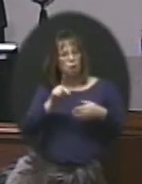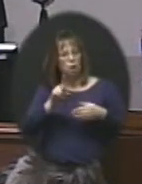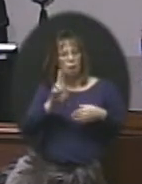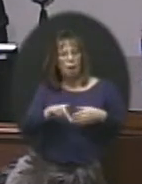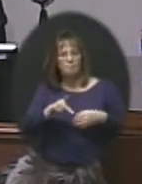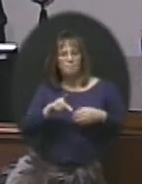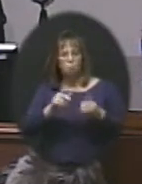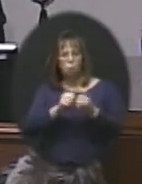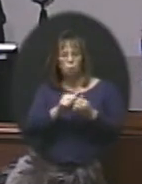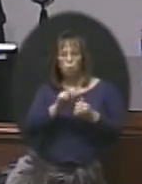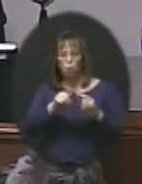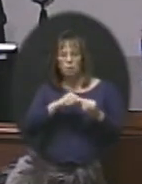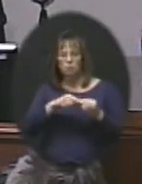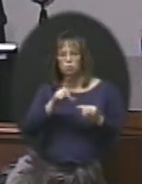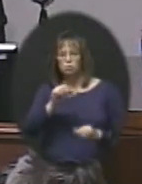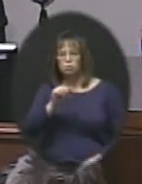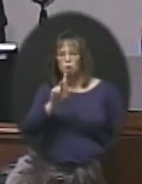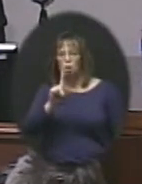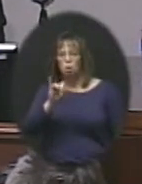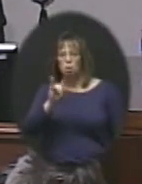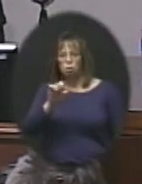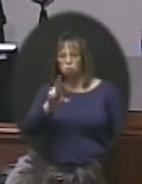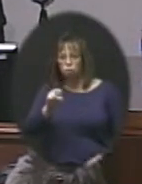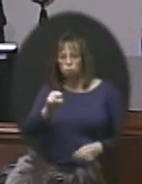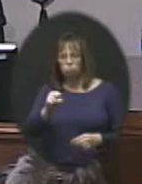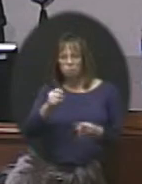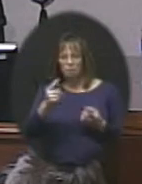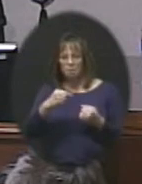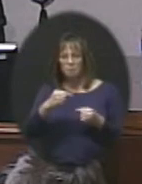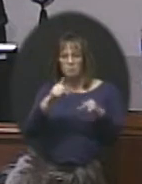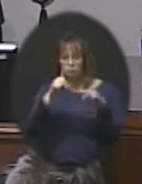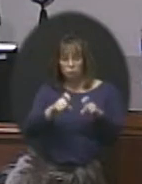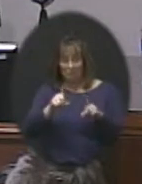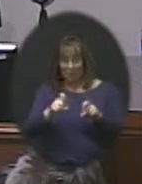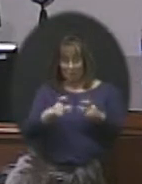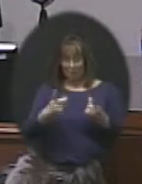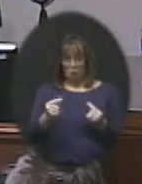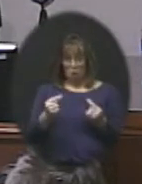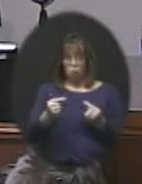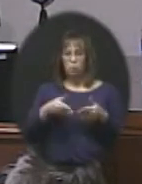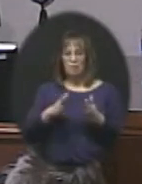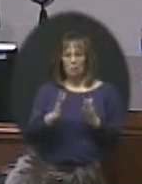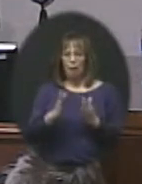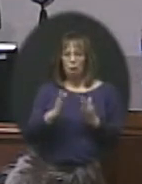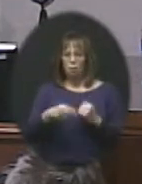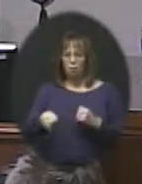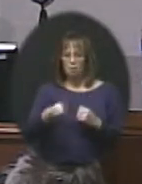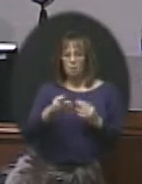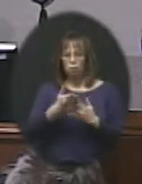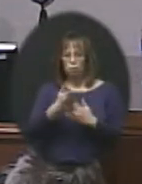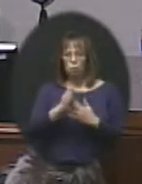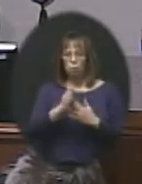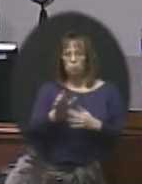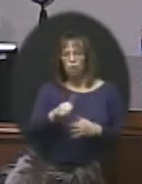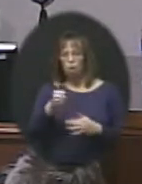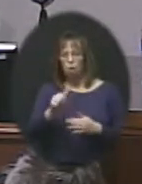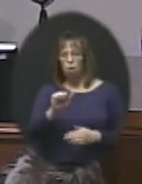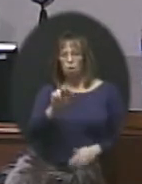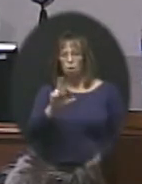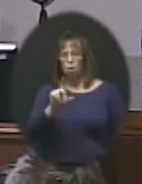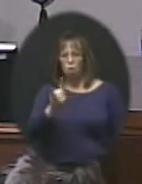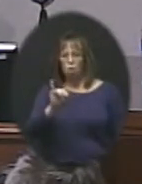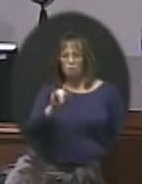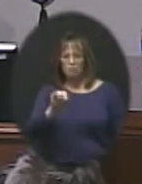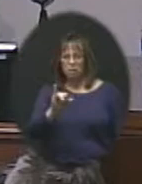as those auditors come through. And again, those tests of controls that they perform, those allow them through their other auditing procedures